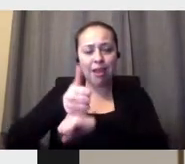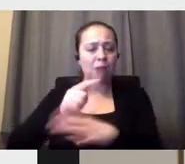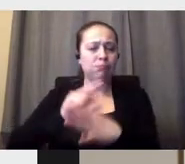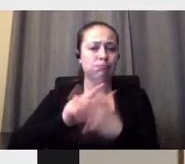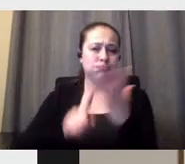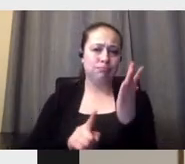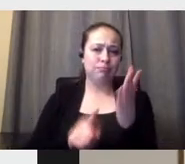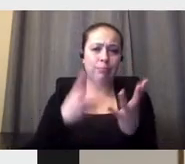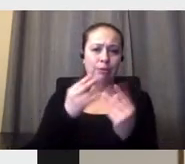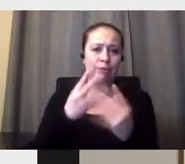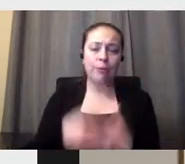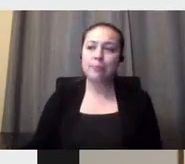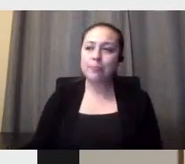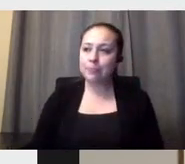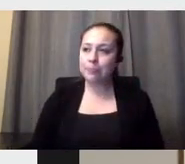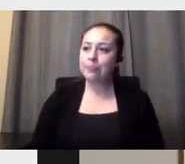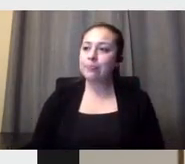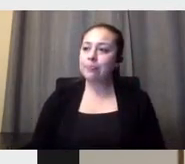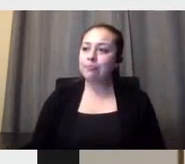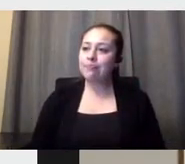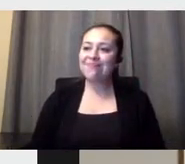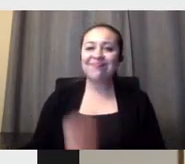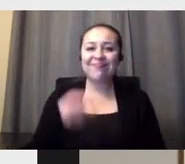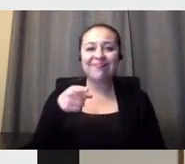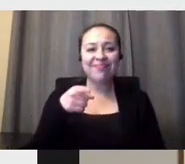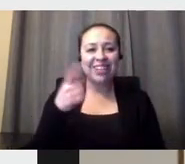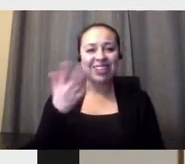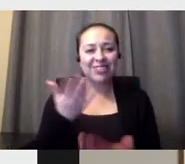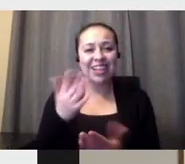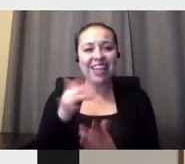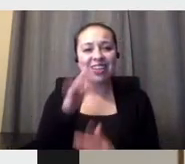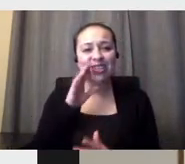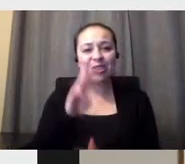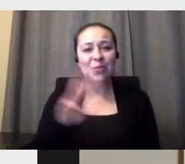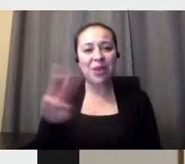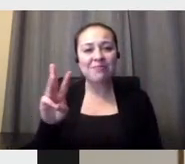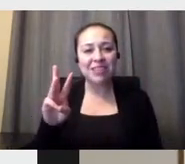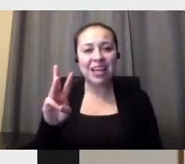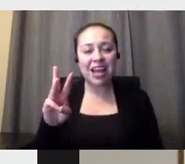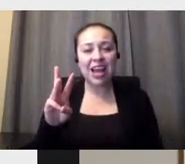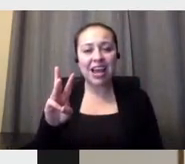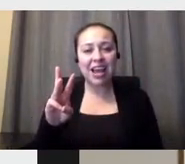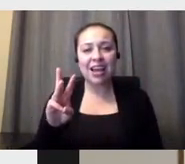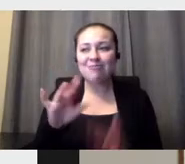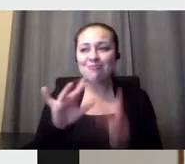And this is how the website looked.